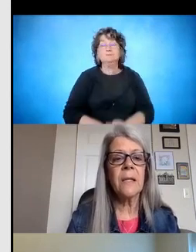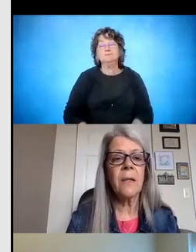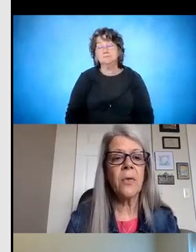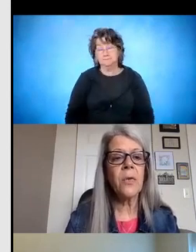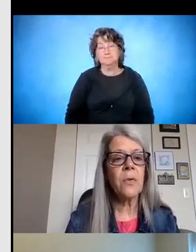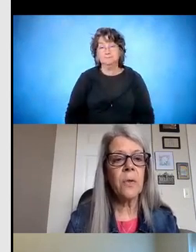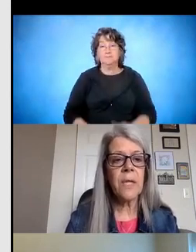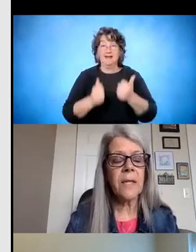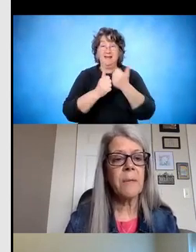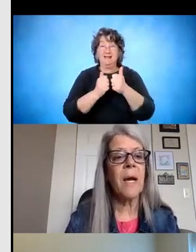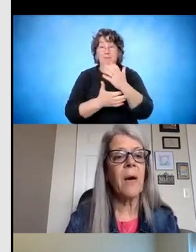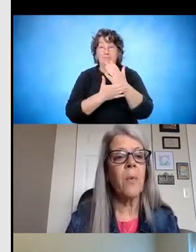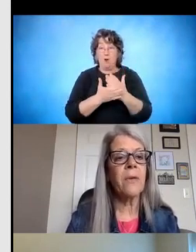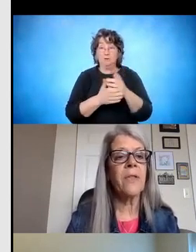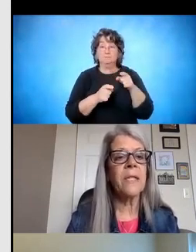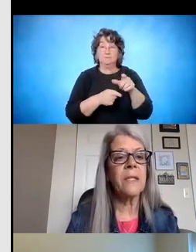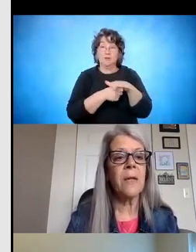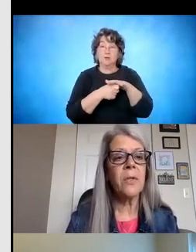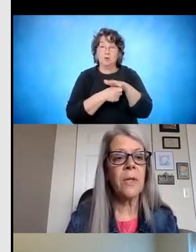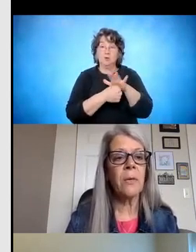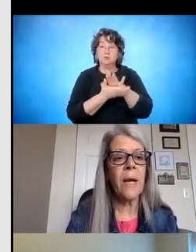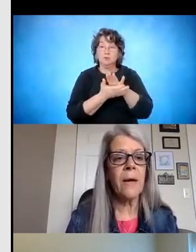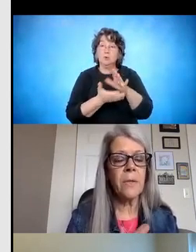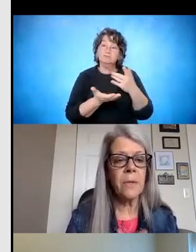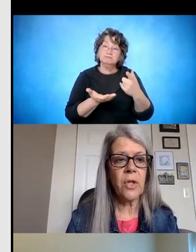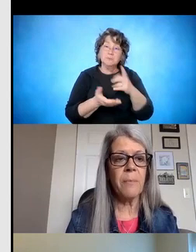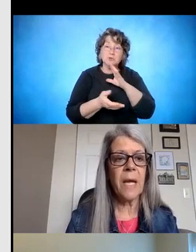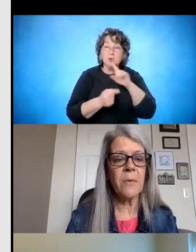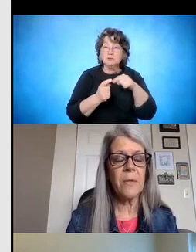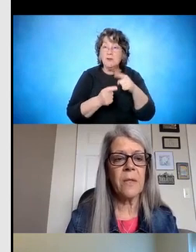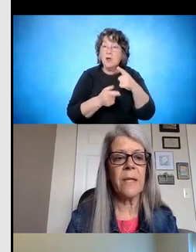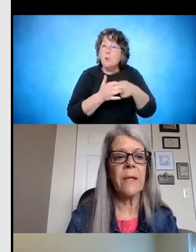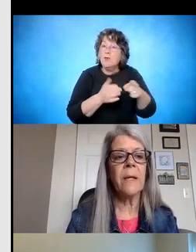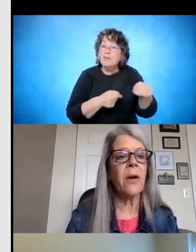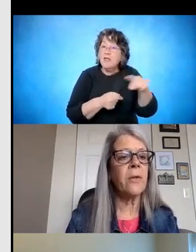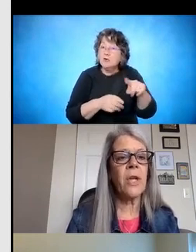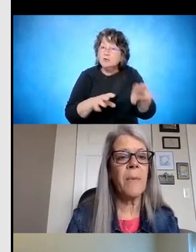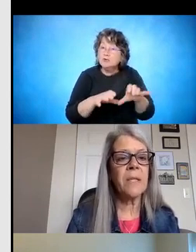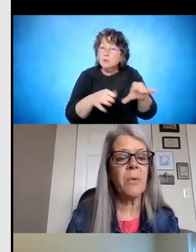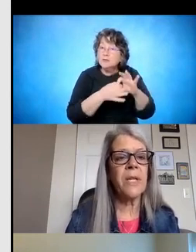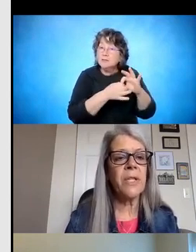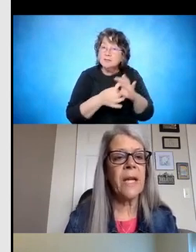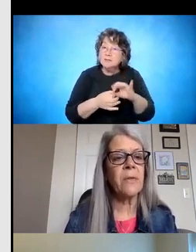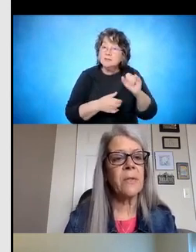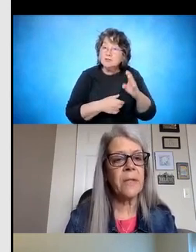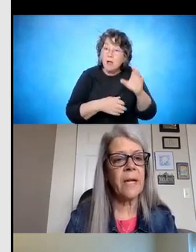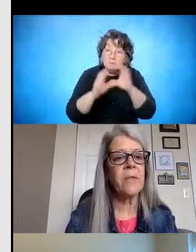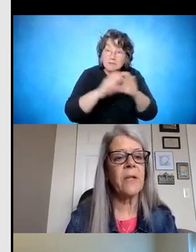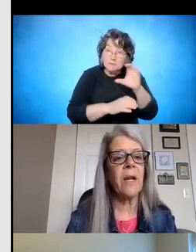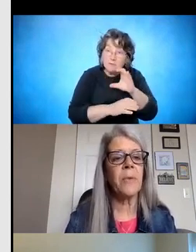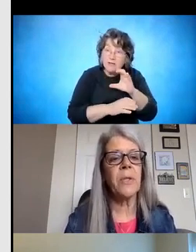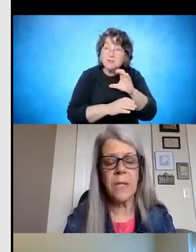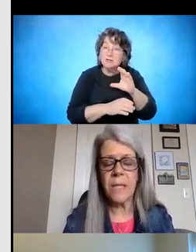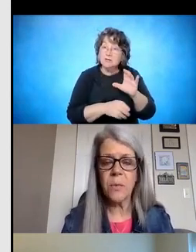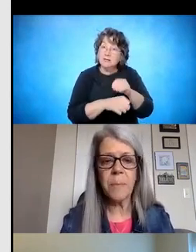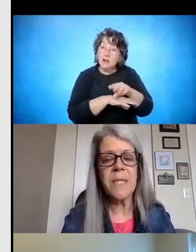the local school talks about what are the things they're doing around job counseling or job exploration counseling, counseling